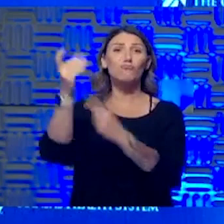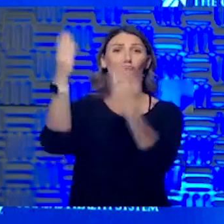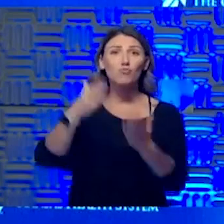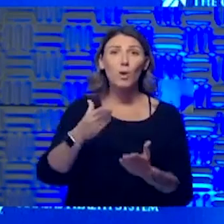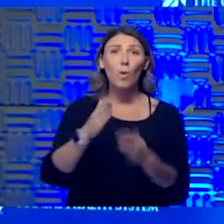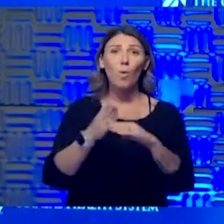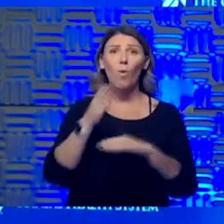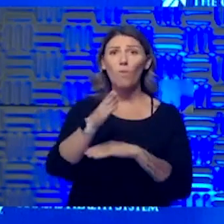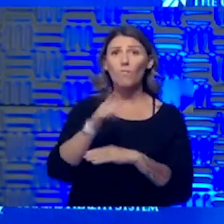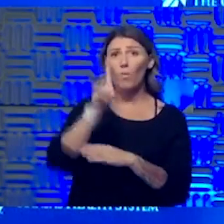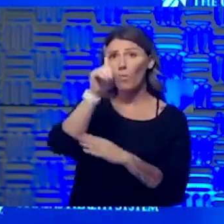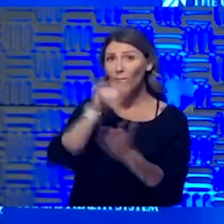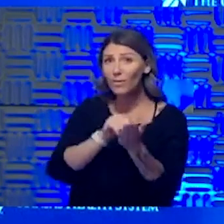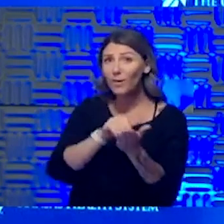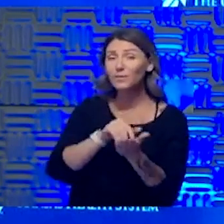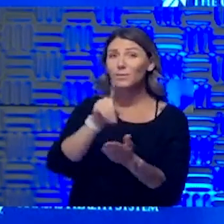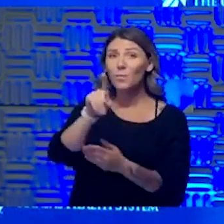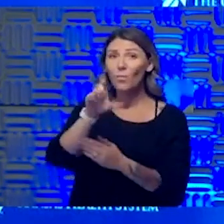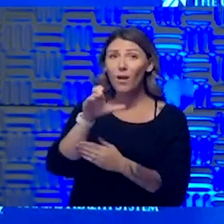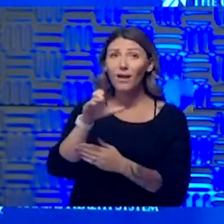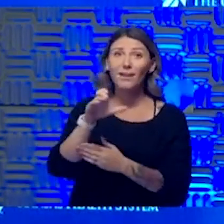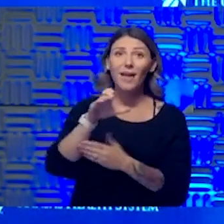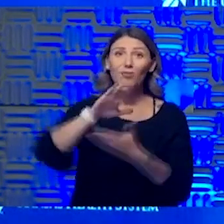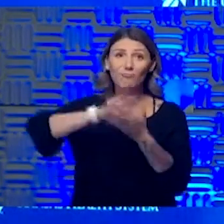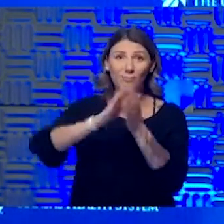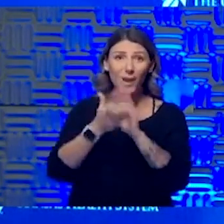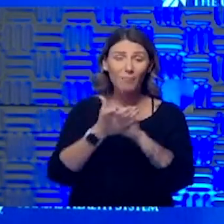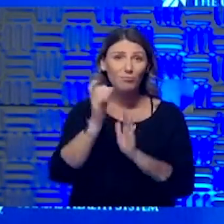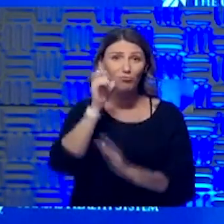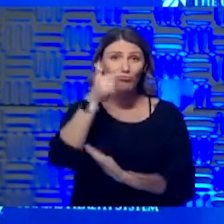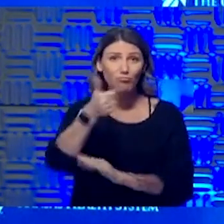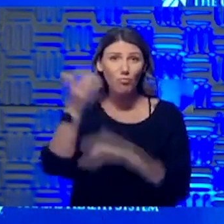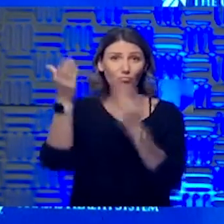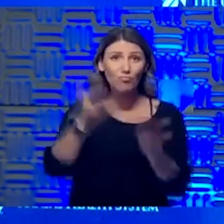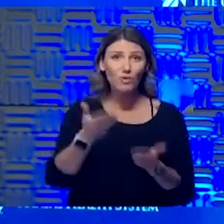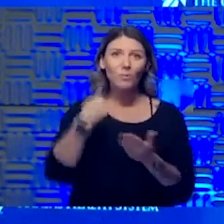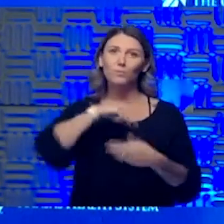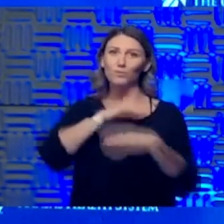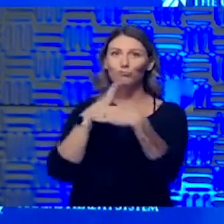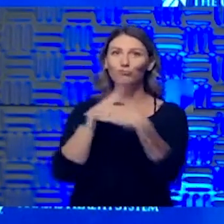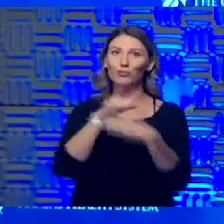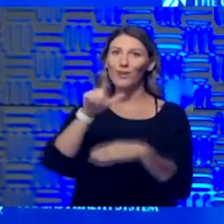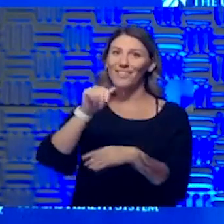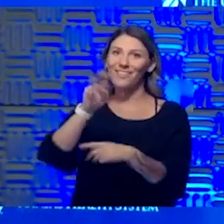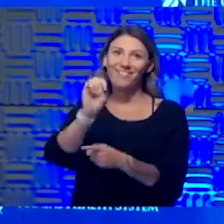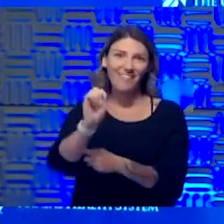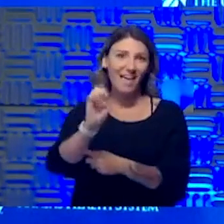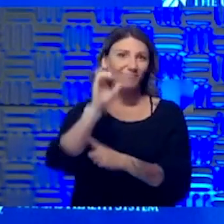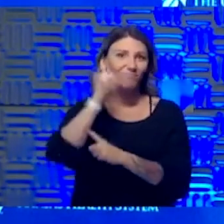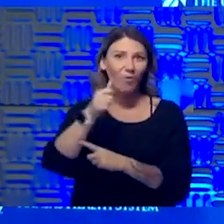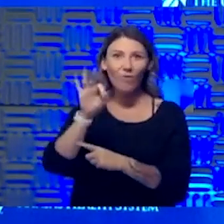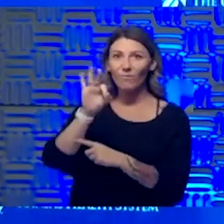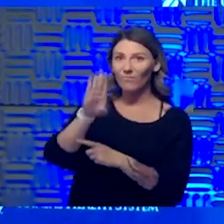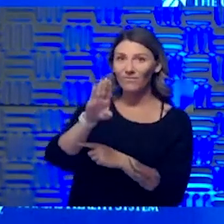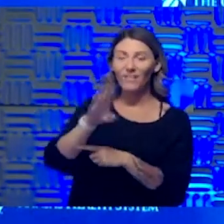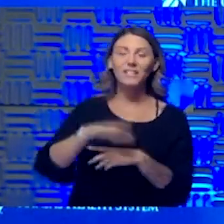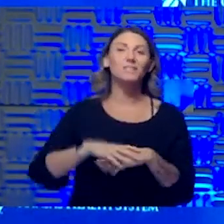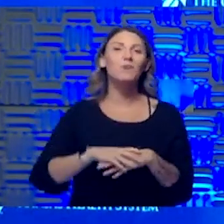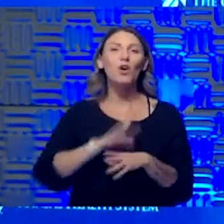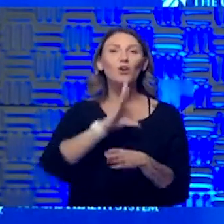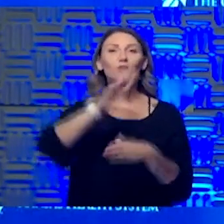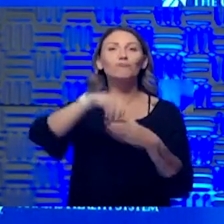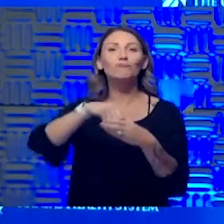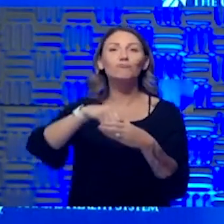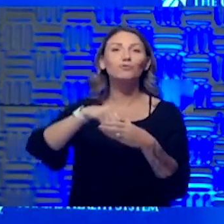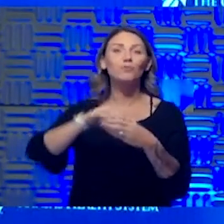hamburgers tomorrow. We'll share that live on our Facebook channel if you'd like to join us and be a part of our